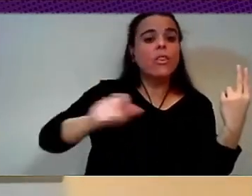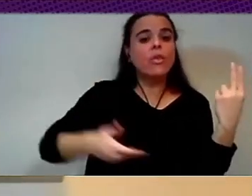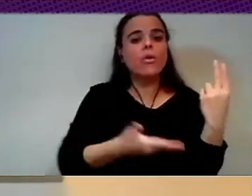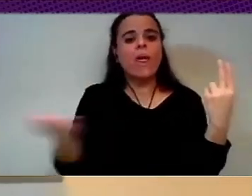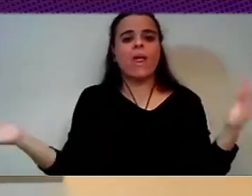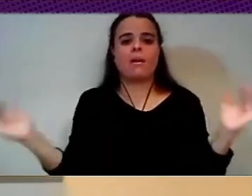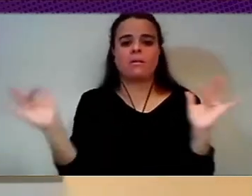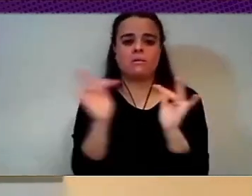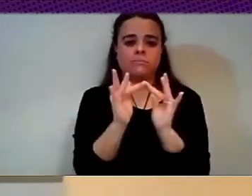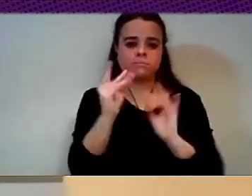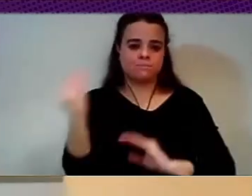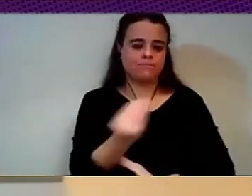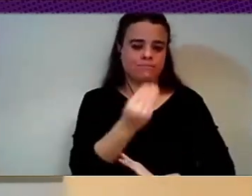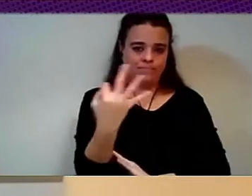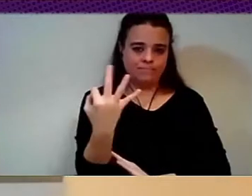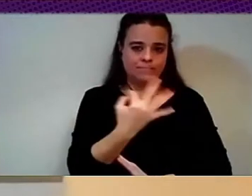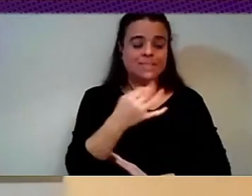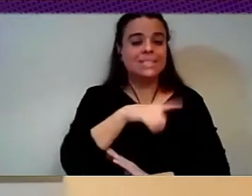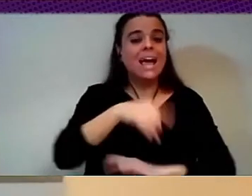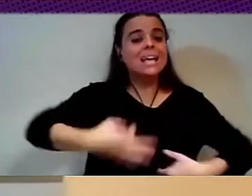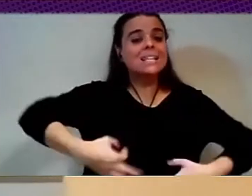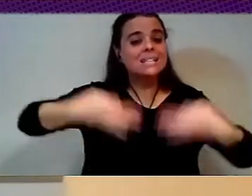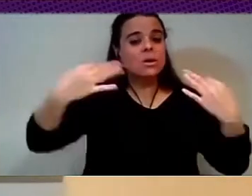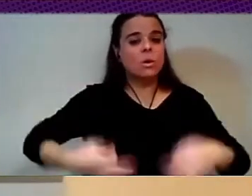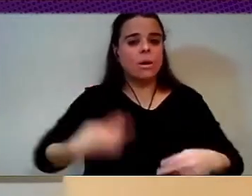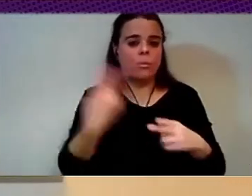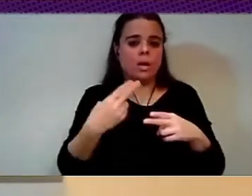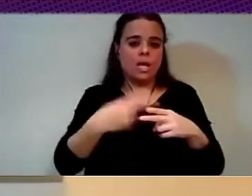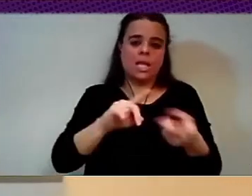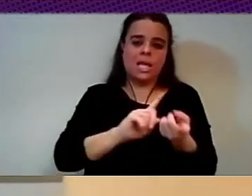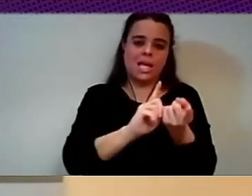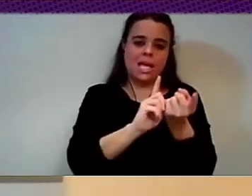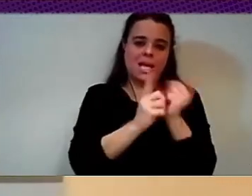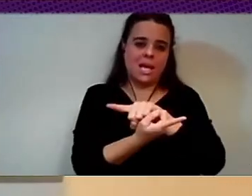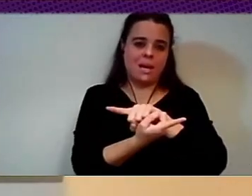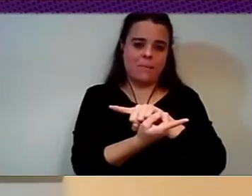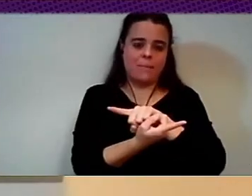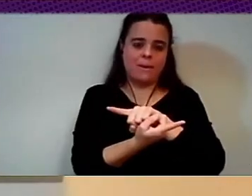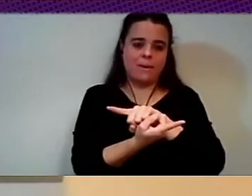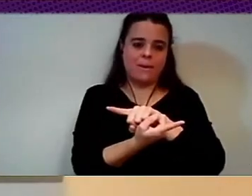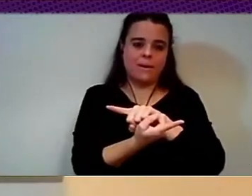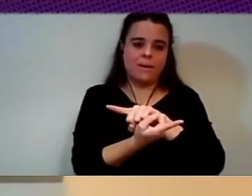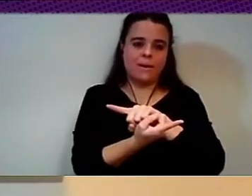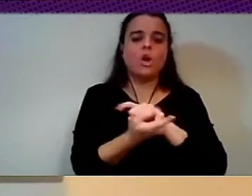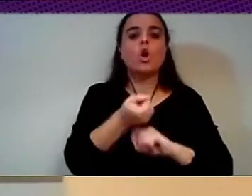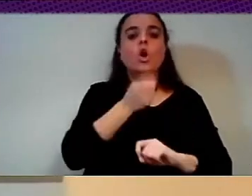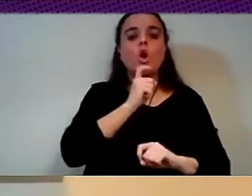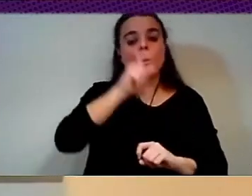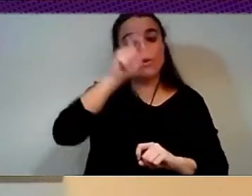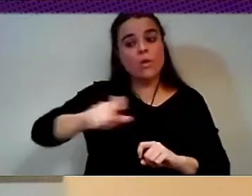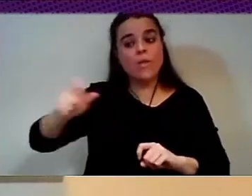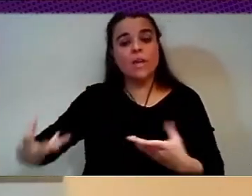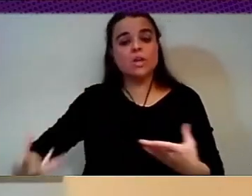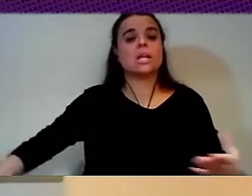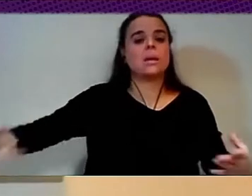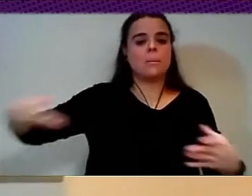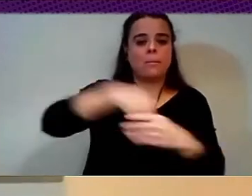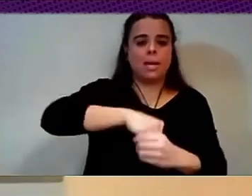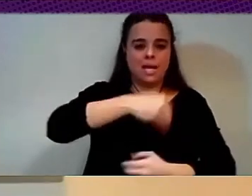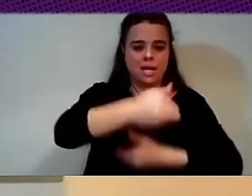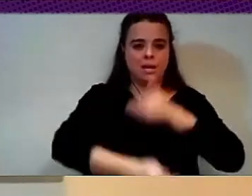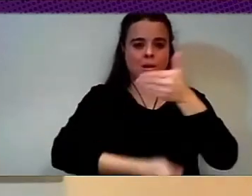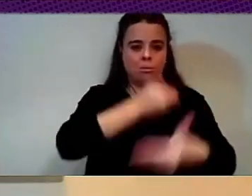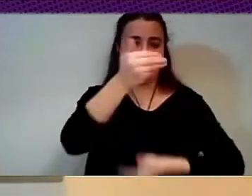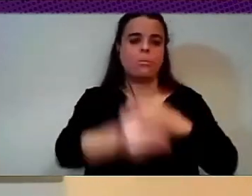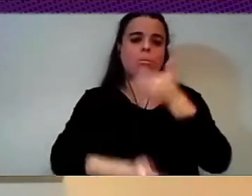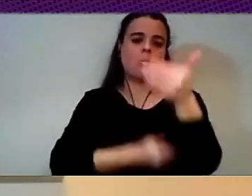by bringing in citizens in the decision making process. So the DNA of the Barcelona experiment was